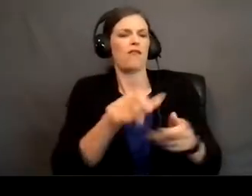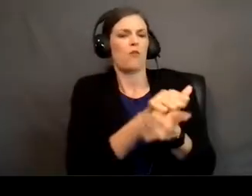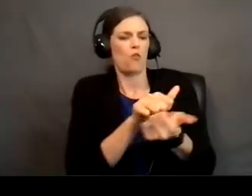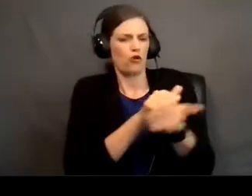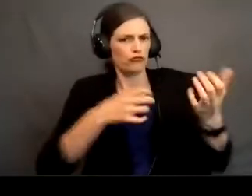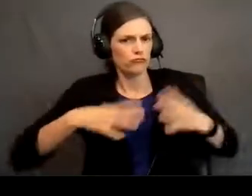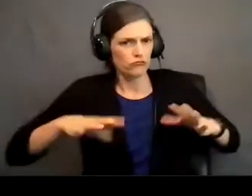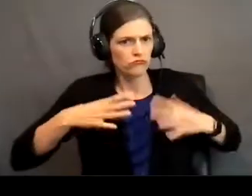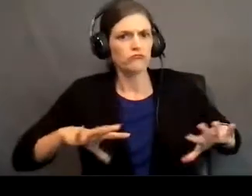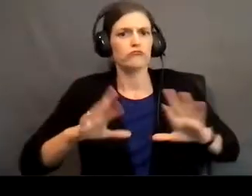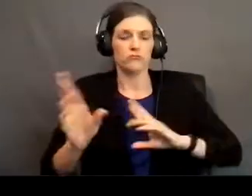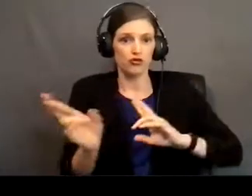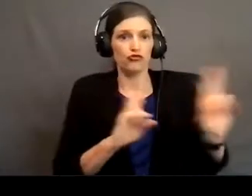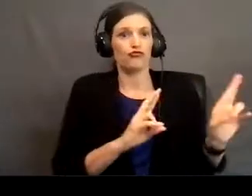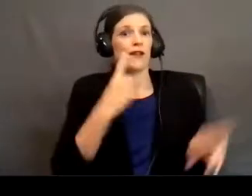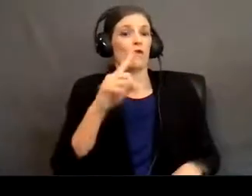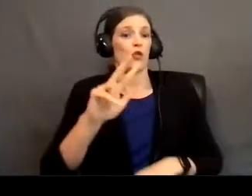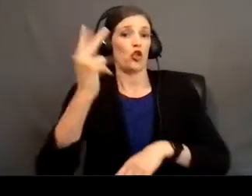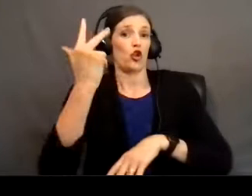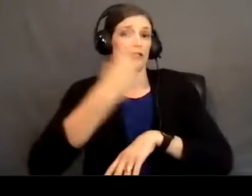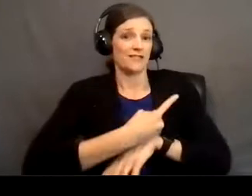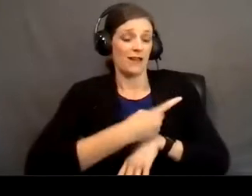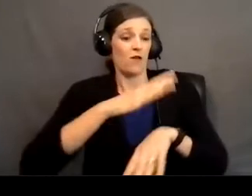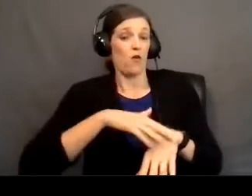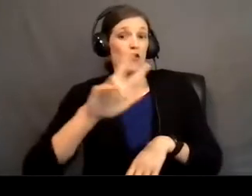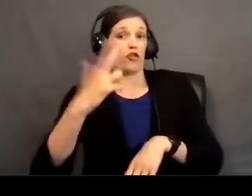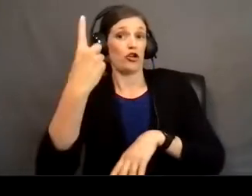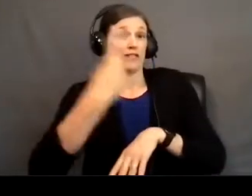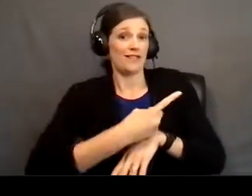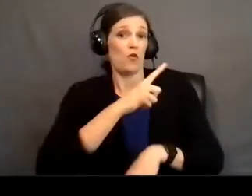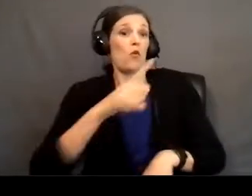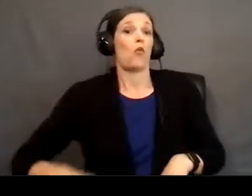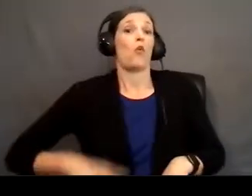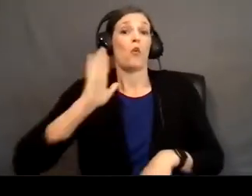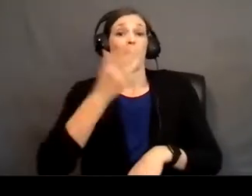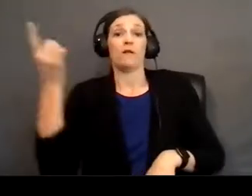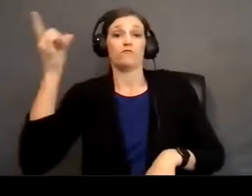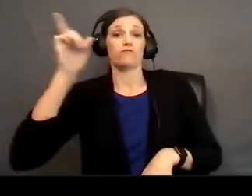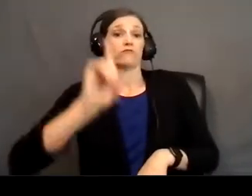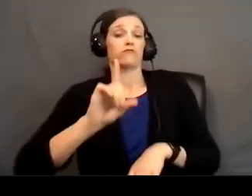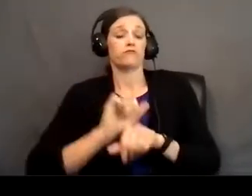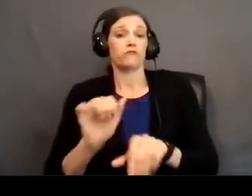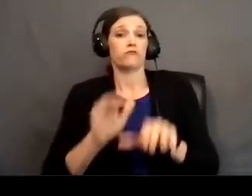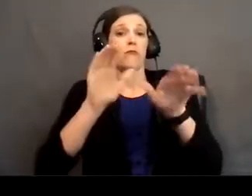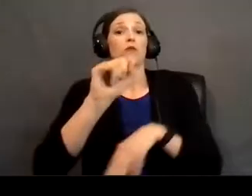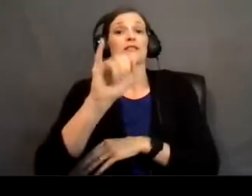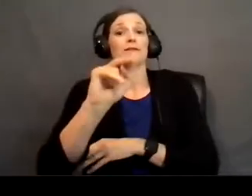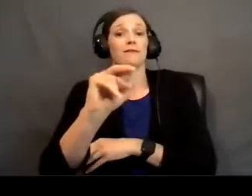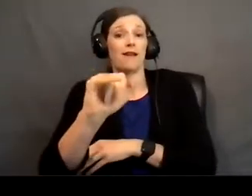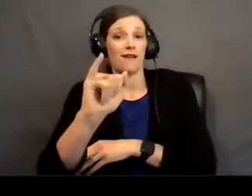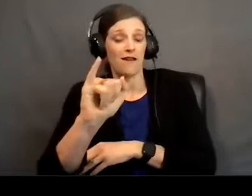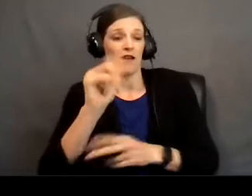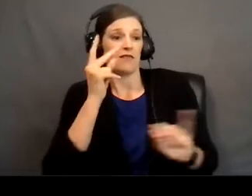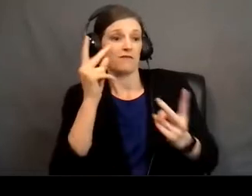garments and be ready for the third day. For on the third day, the Lord will come down on Mount Sinai in the sight